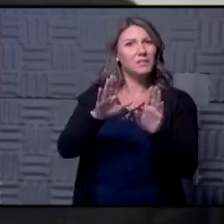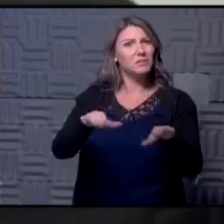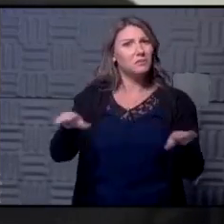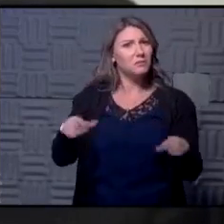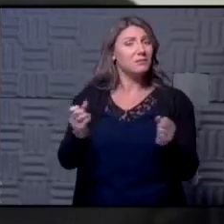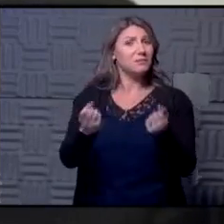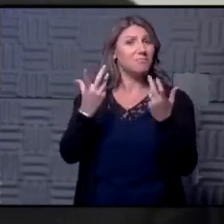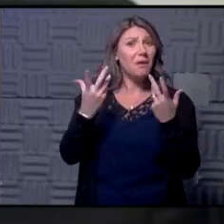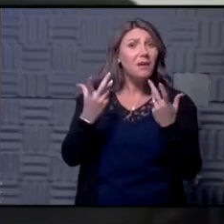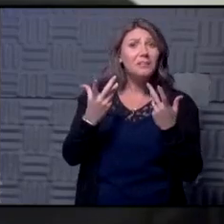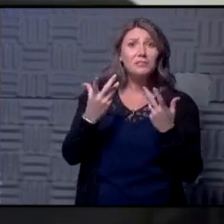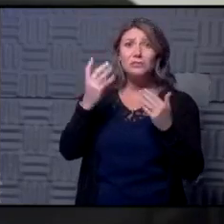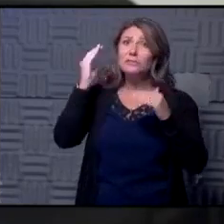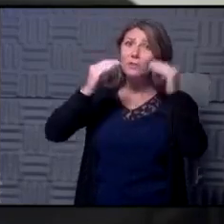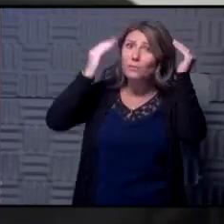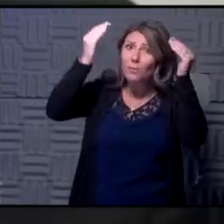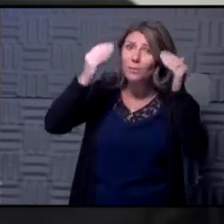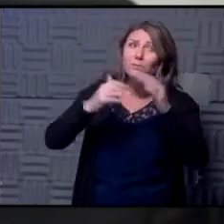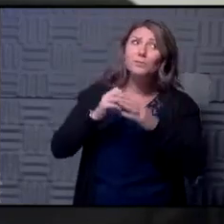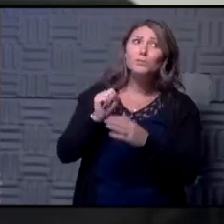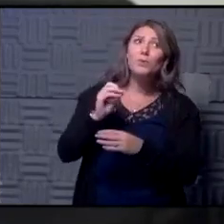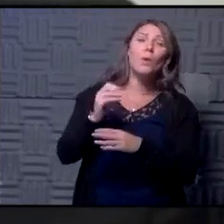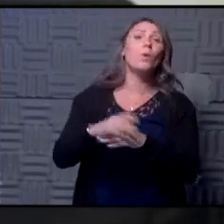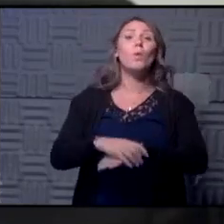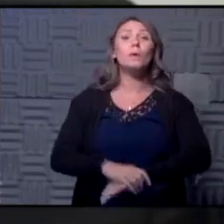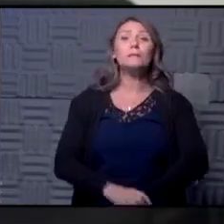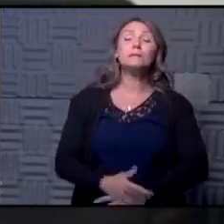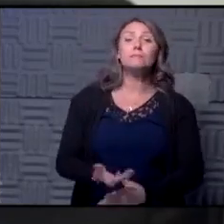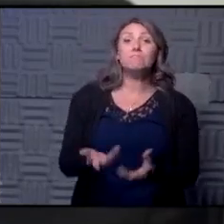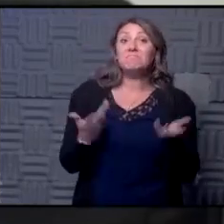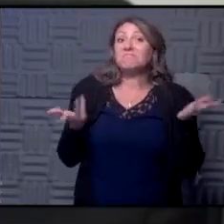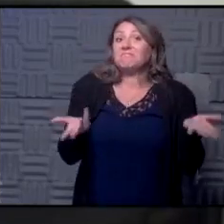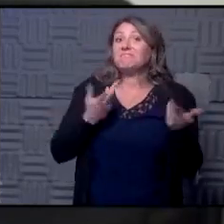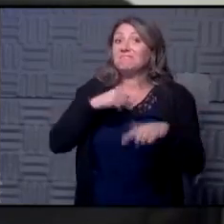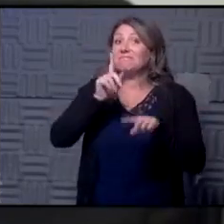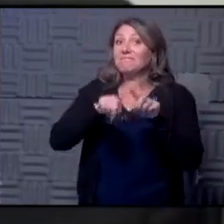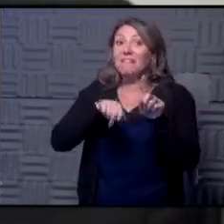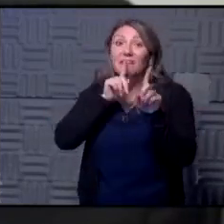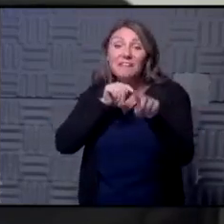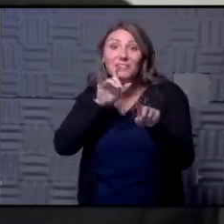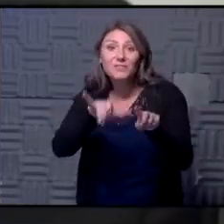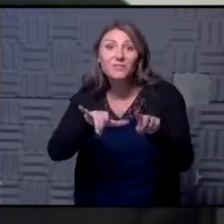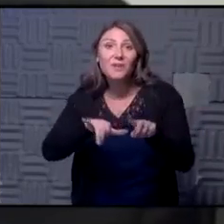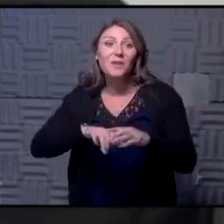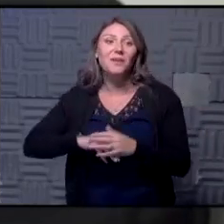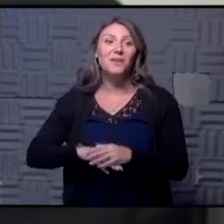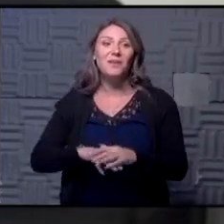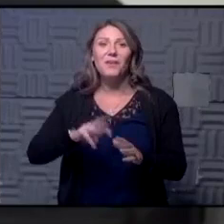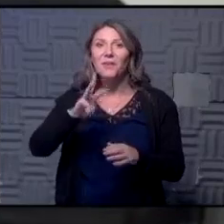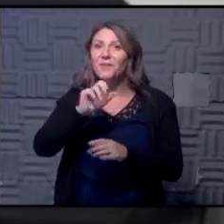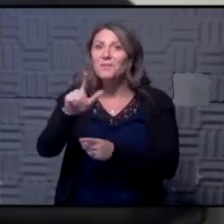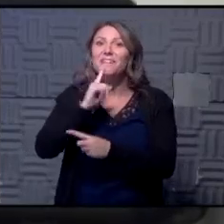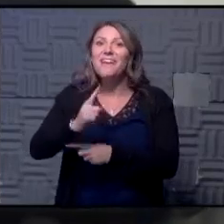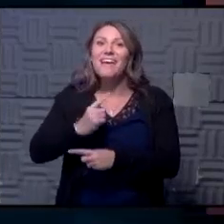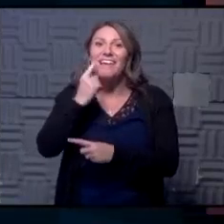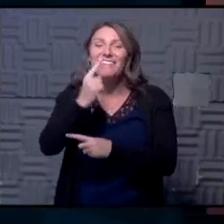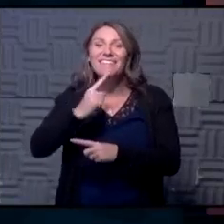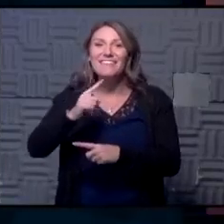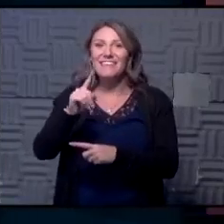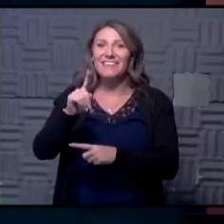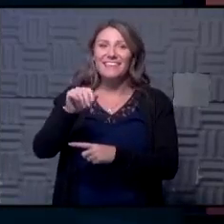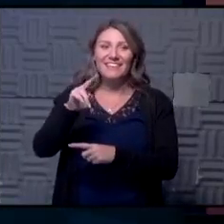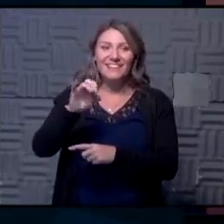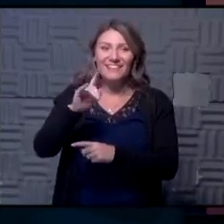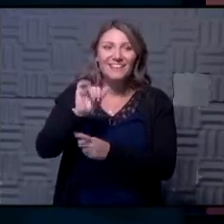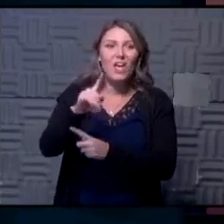much as it does uh adults so I I I can't answer that really well sorry Daniel I think kind of the